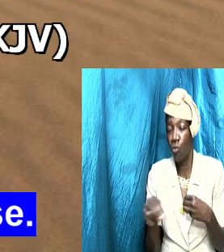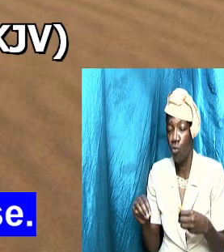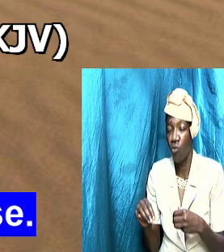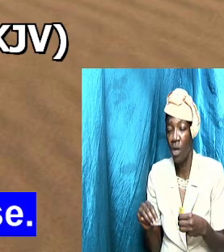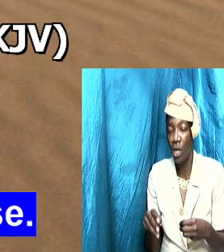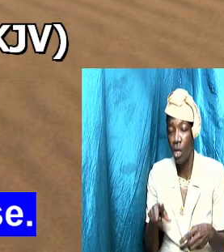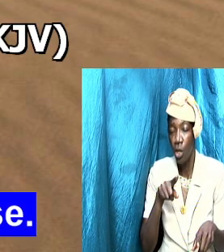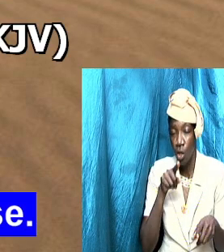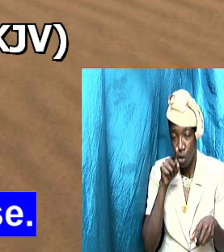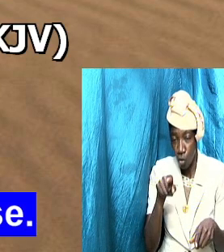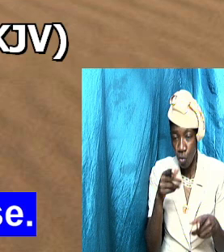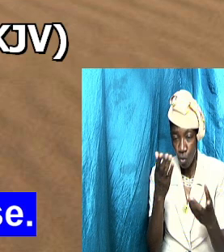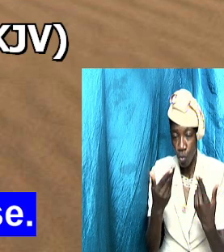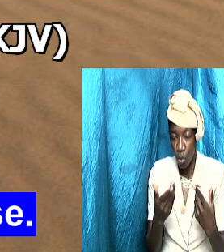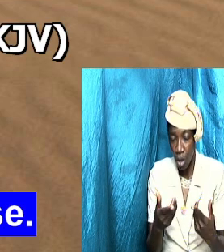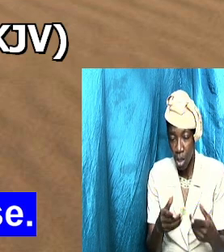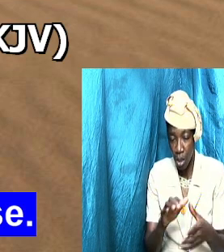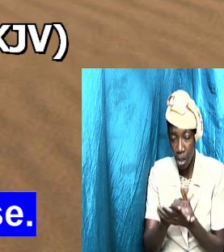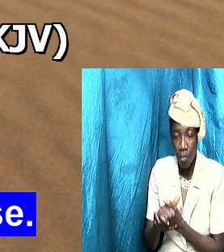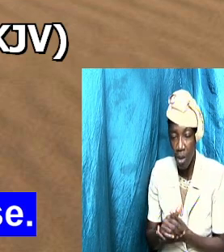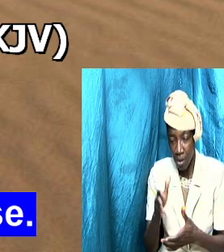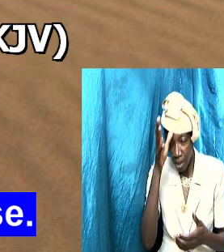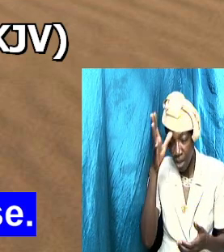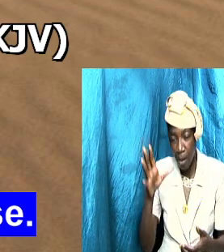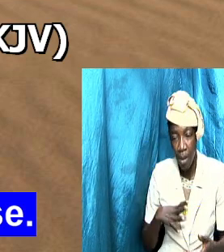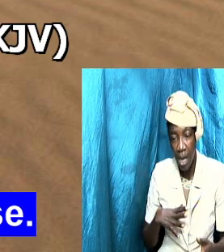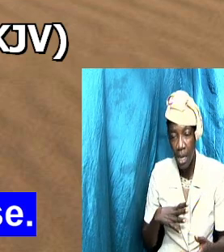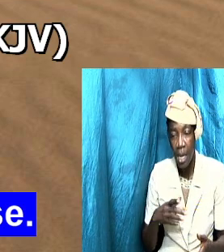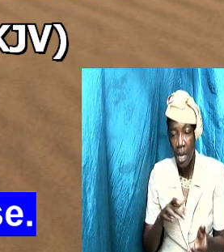means it's a man you want to marry to and the Bible forbid that